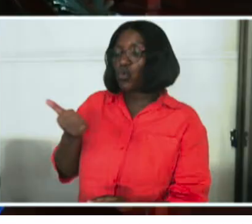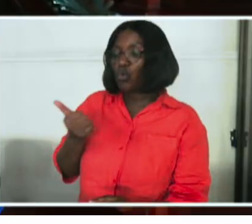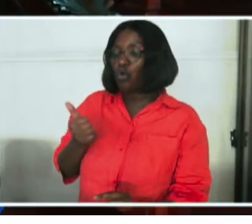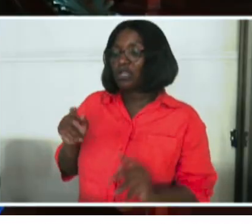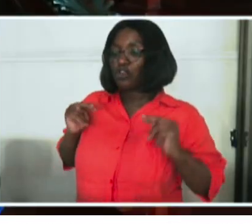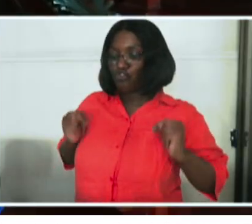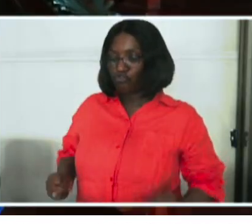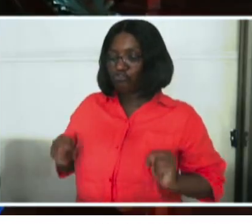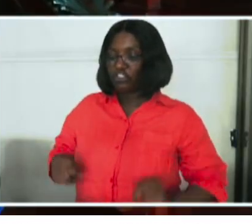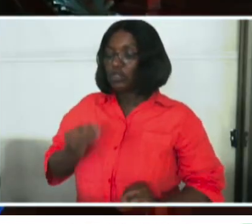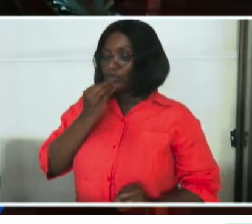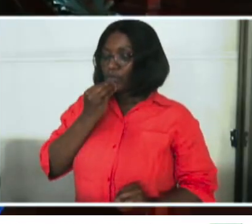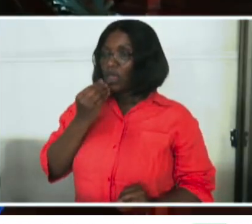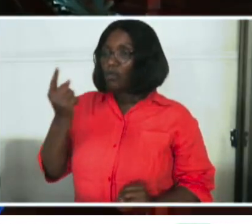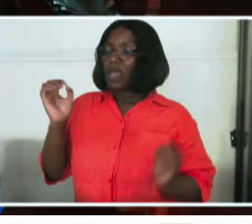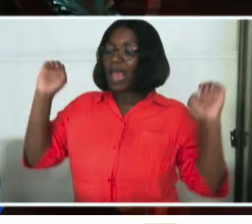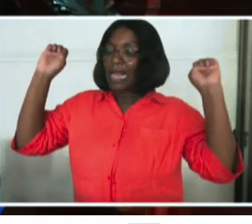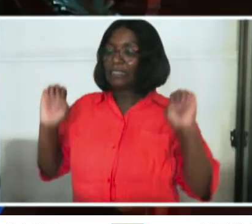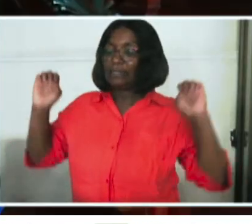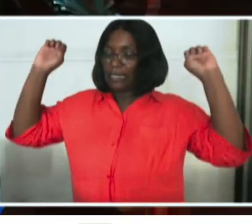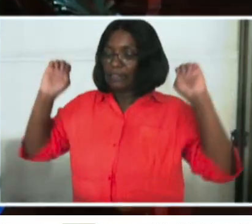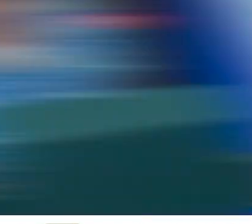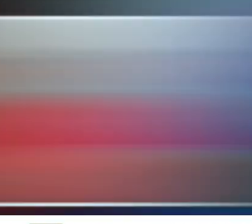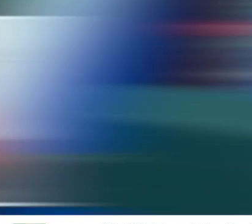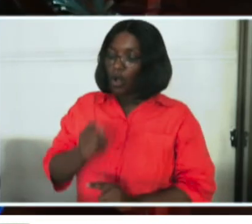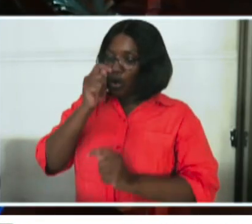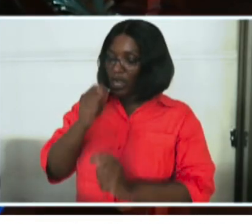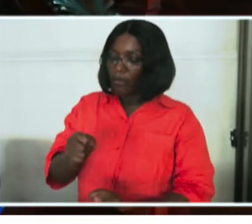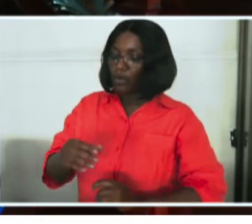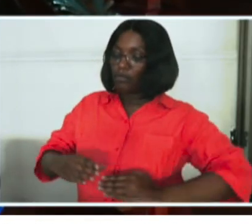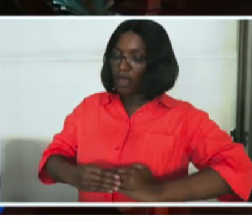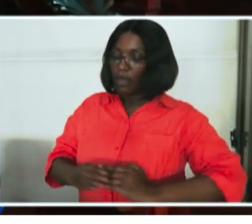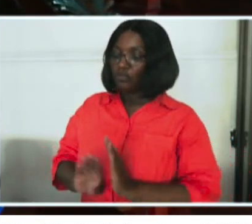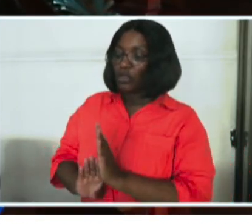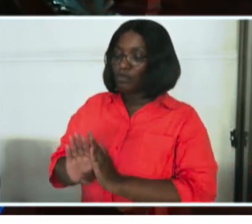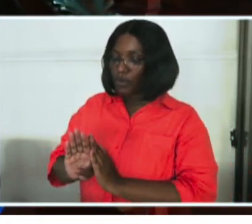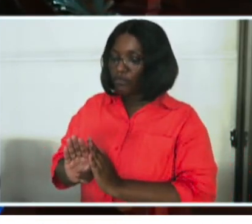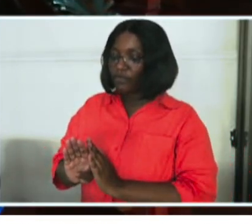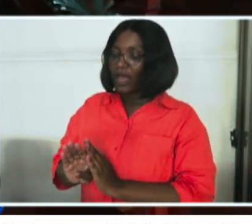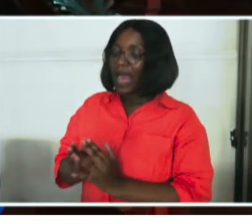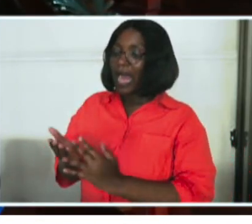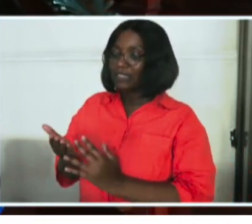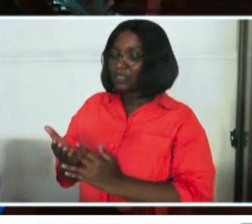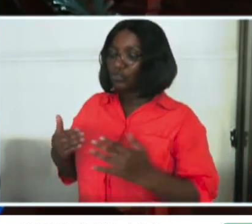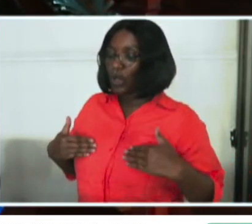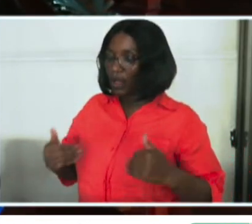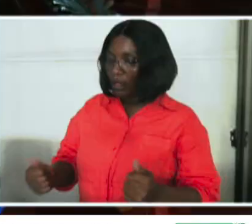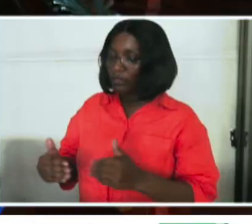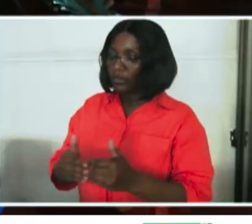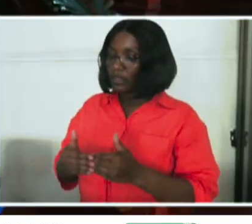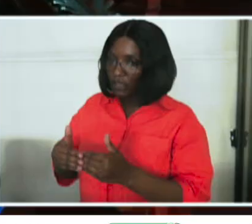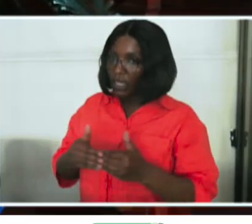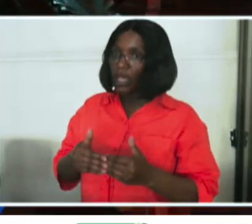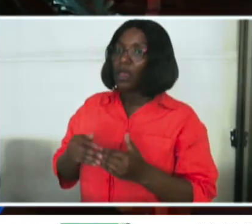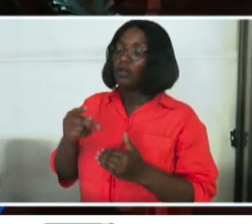such as aerobics and cardiovascular exercises. To improve access to healthcare to the youth in the institutions